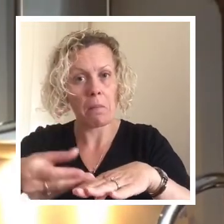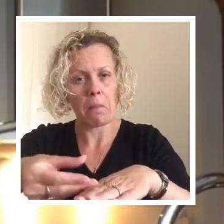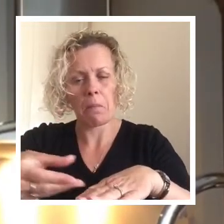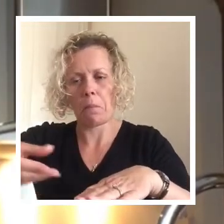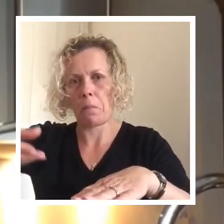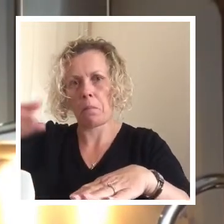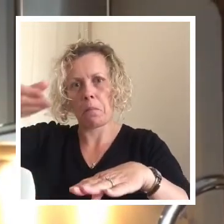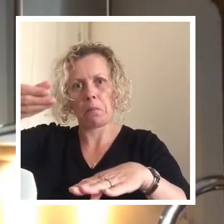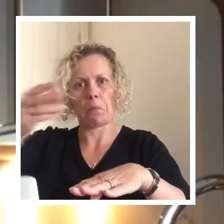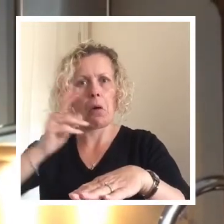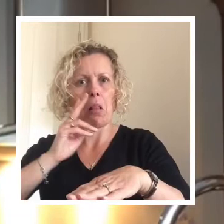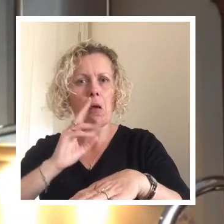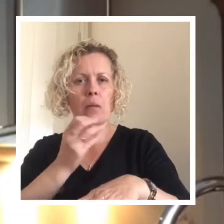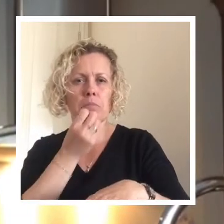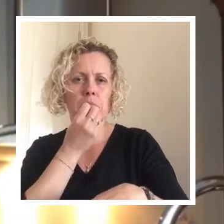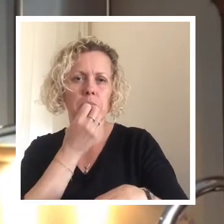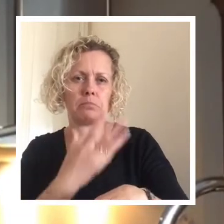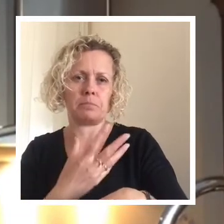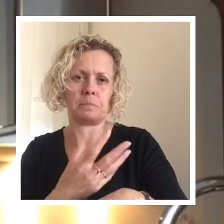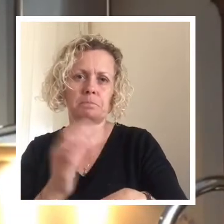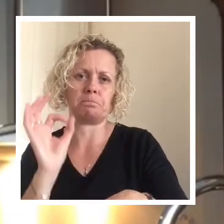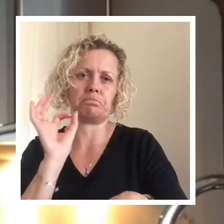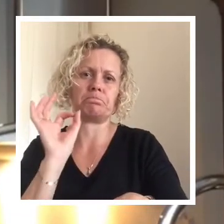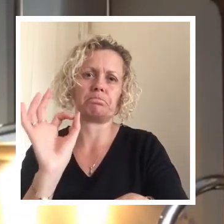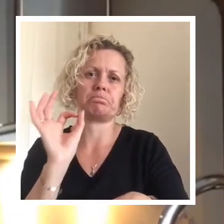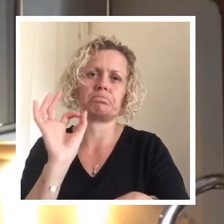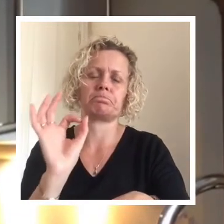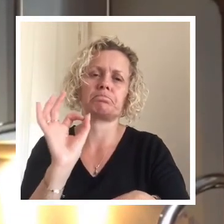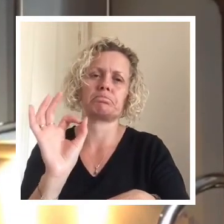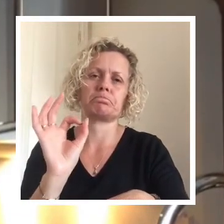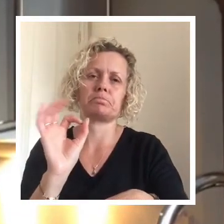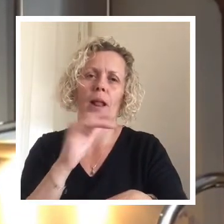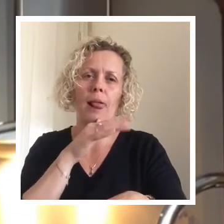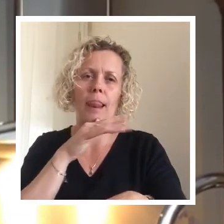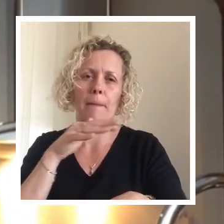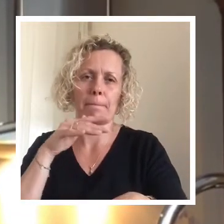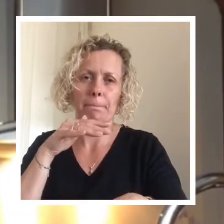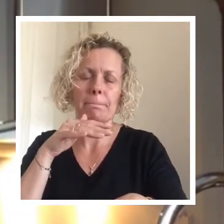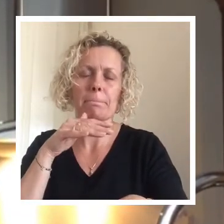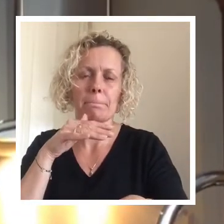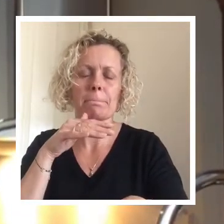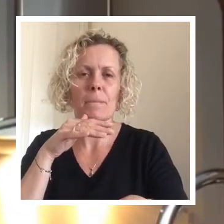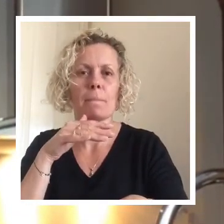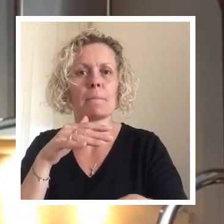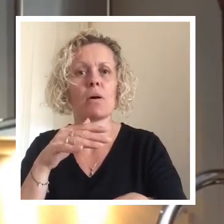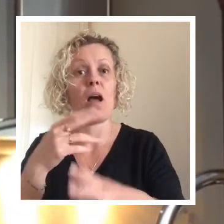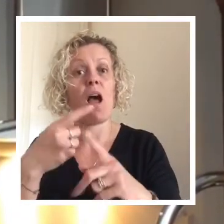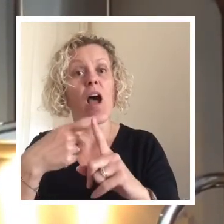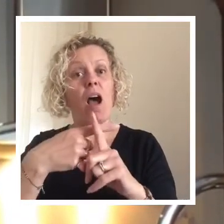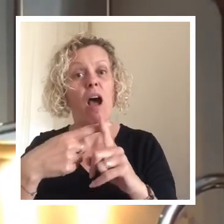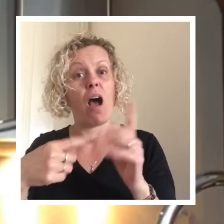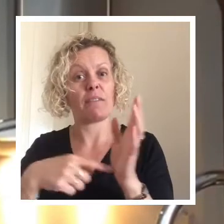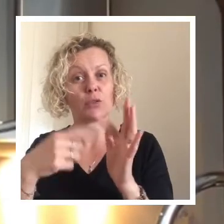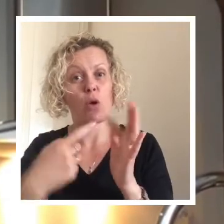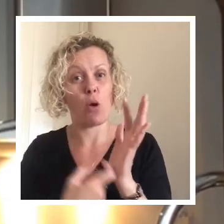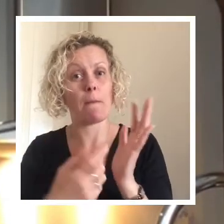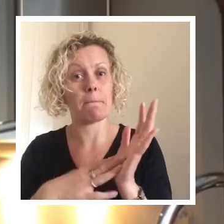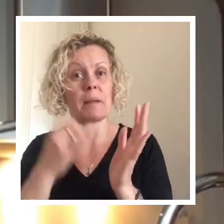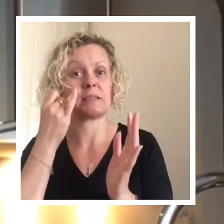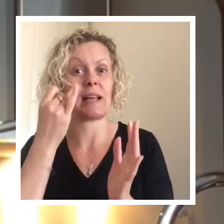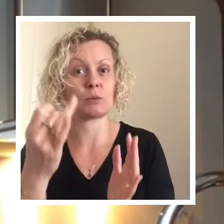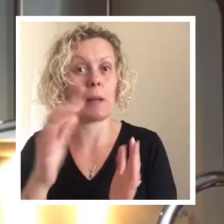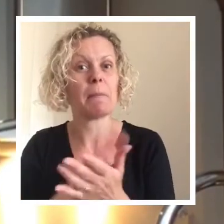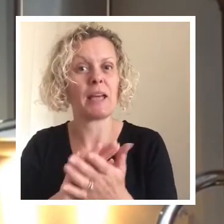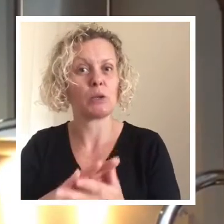absolutely gorgeous. Look at that. But unfortunately with it being half term next week I don't think there's any post.